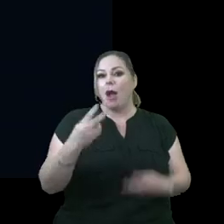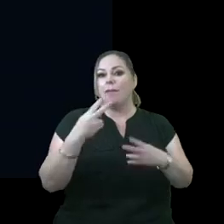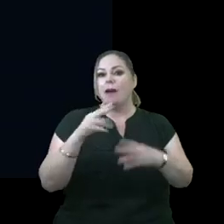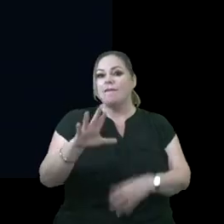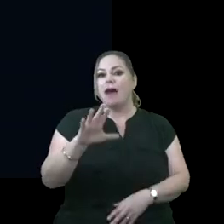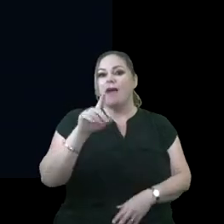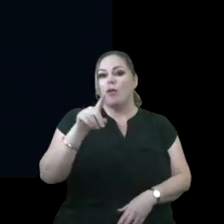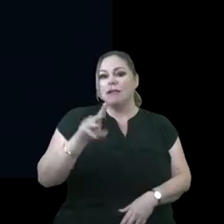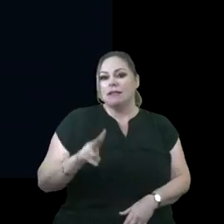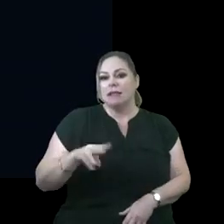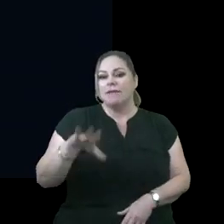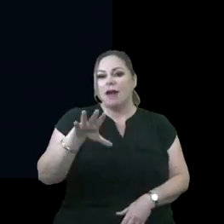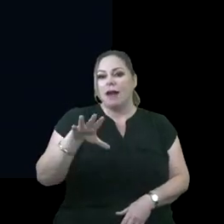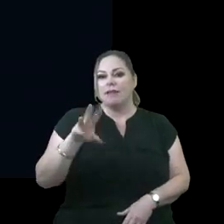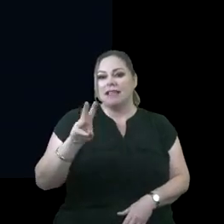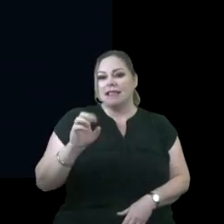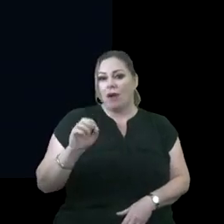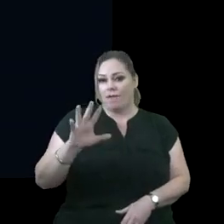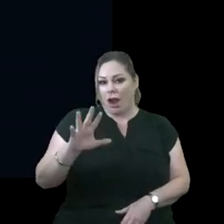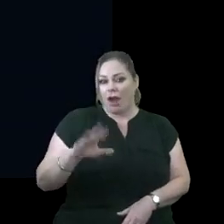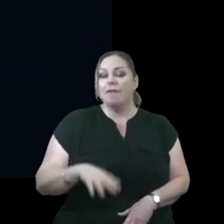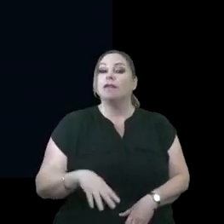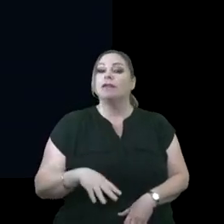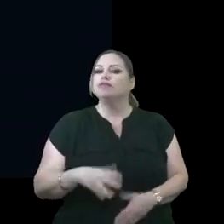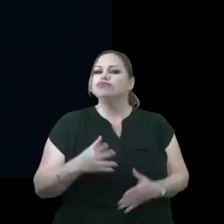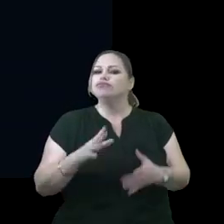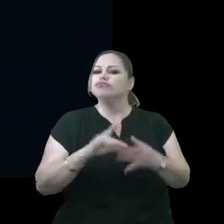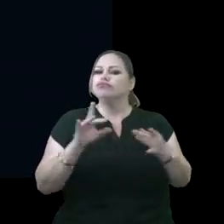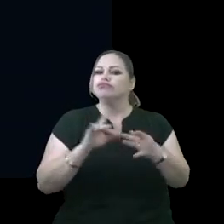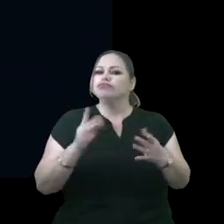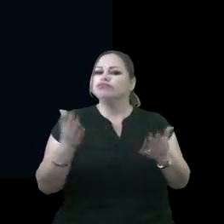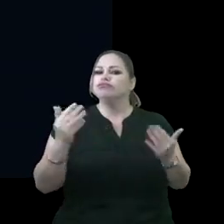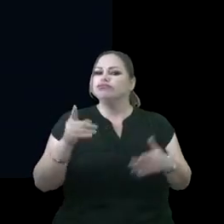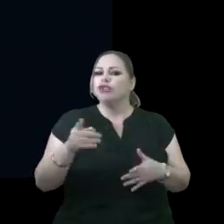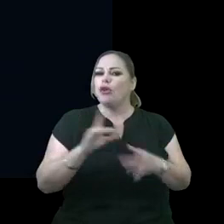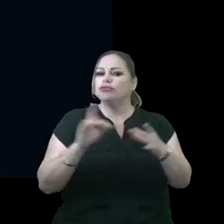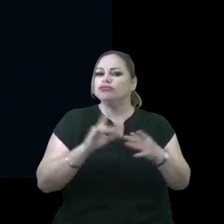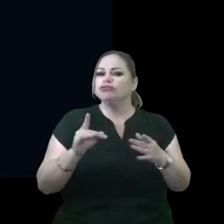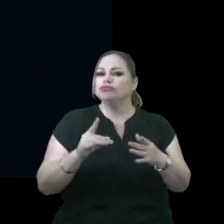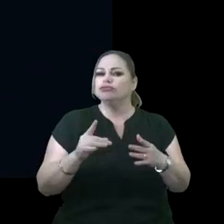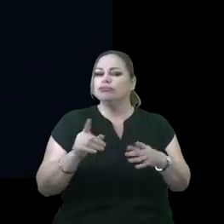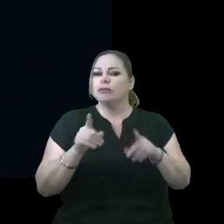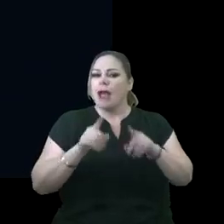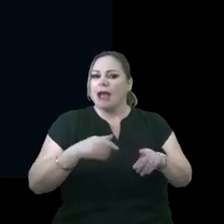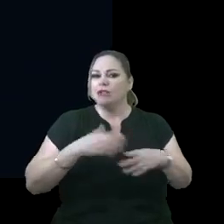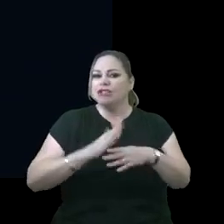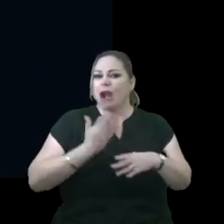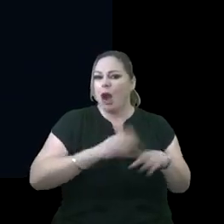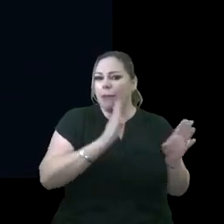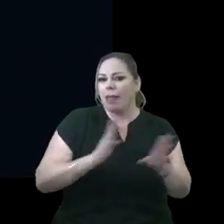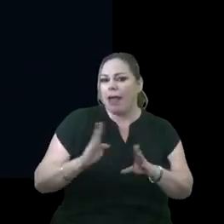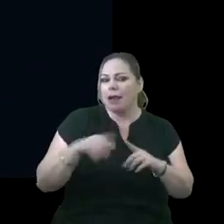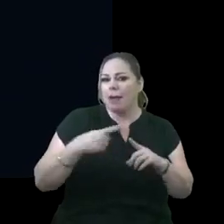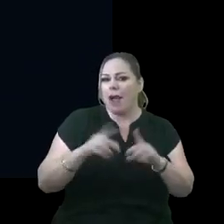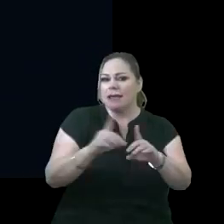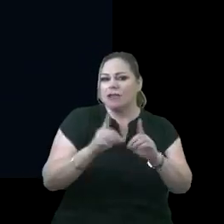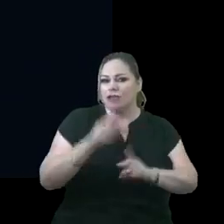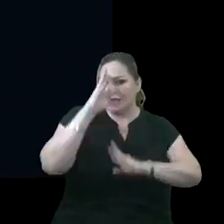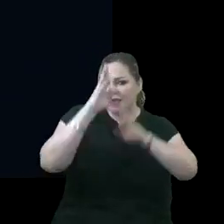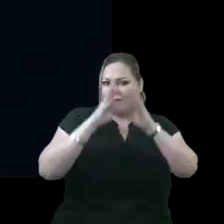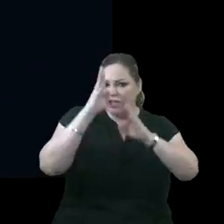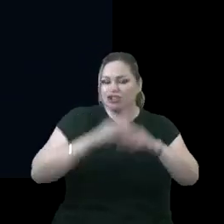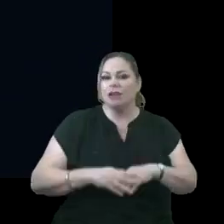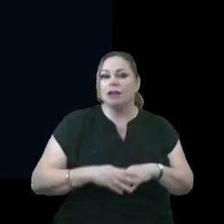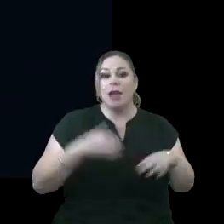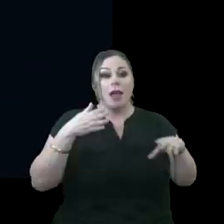-5605. And we just want to hear from you tonight as we begin to share our plans around the district of innovation.